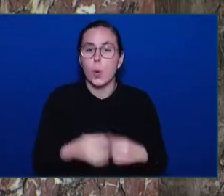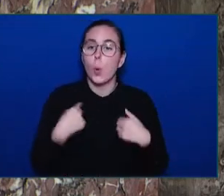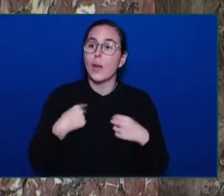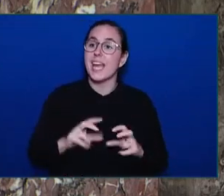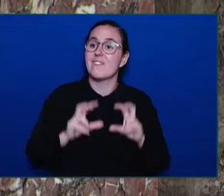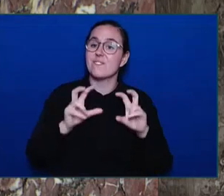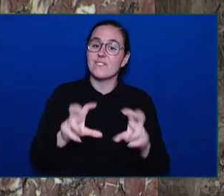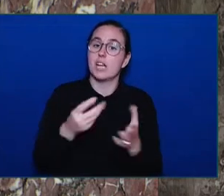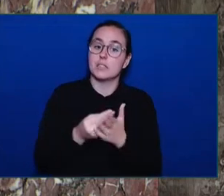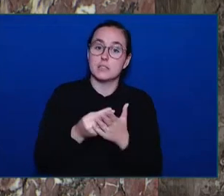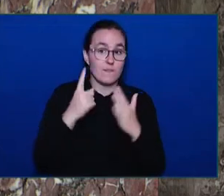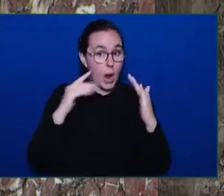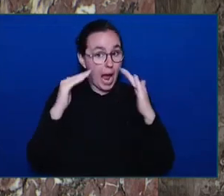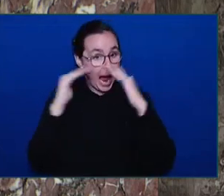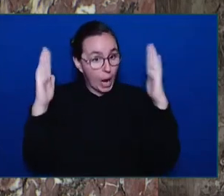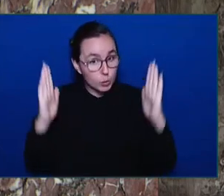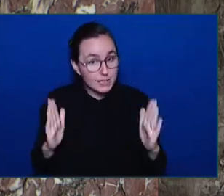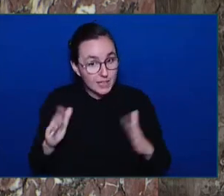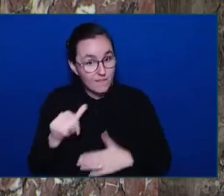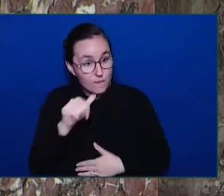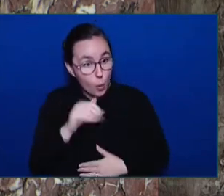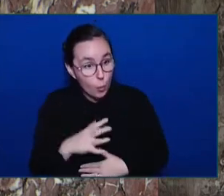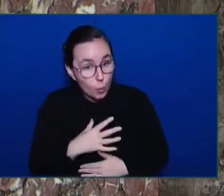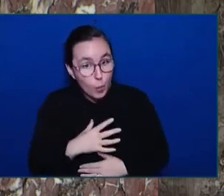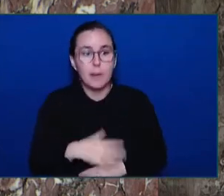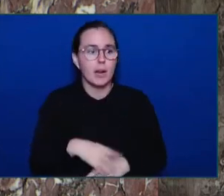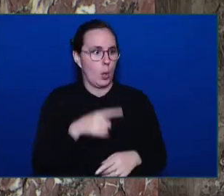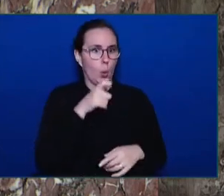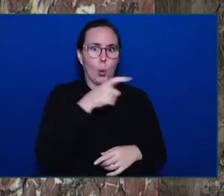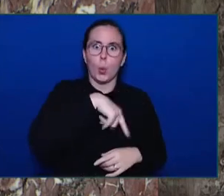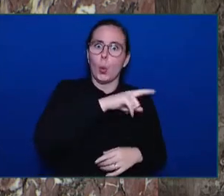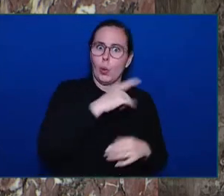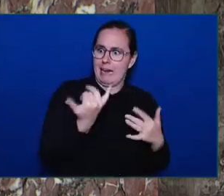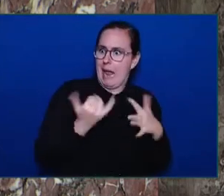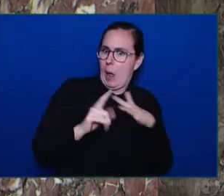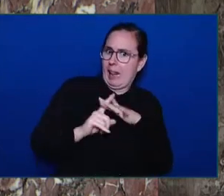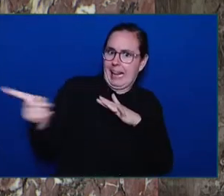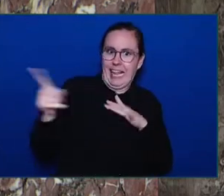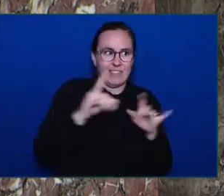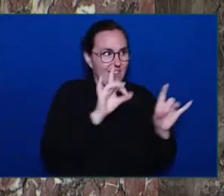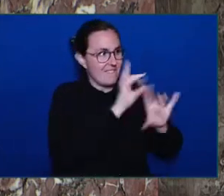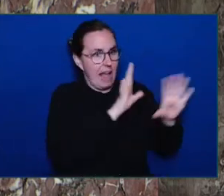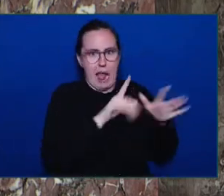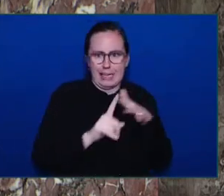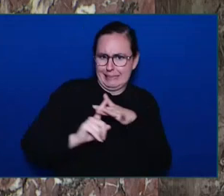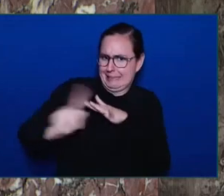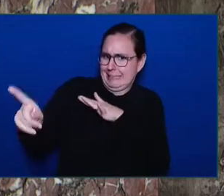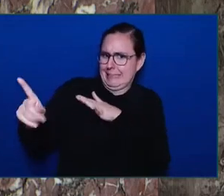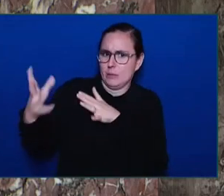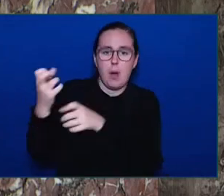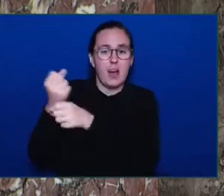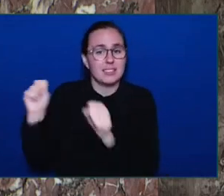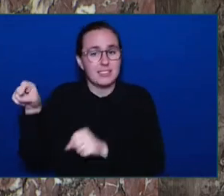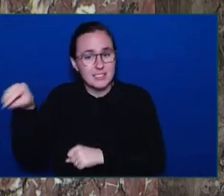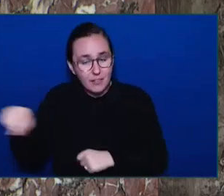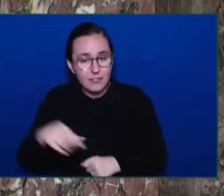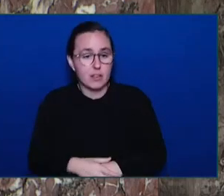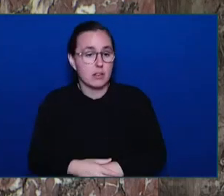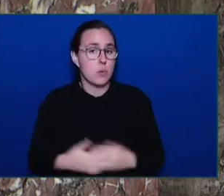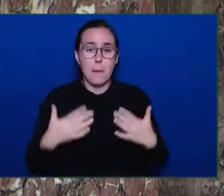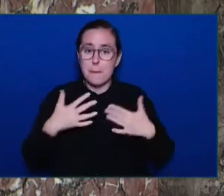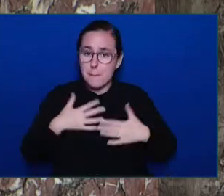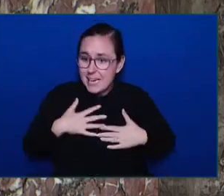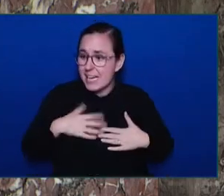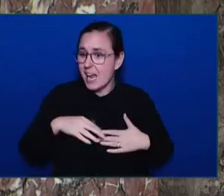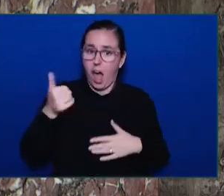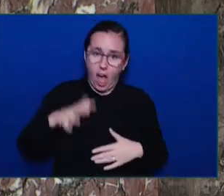their children. Mr. Speaker, this is work we're committed to, me personally, all those on this side of the House, and I will continue